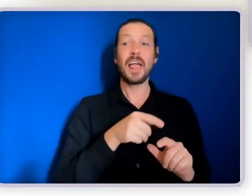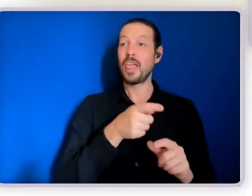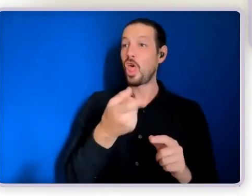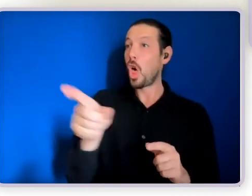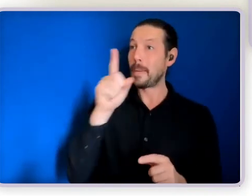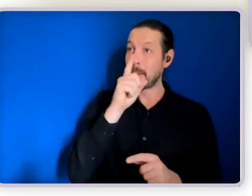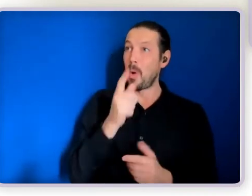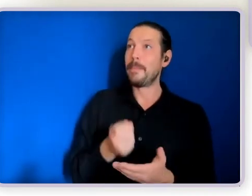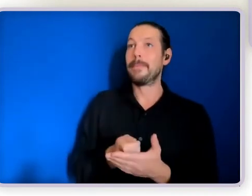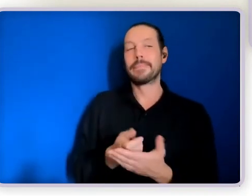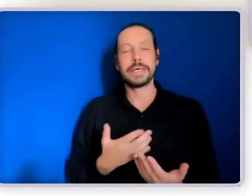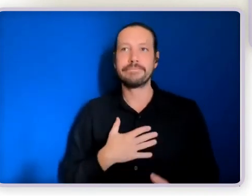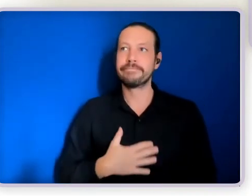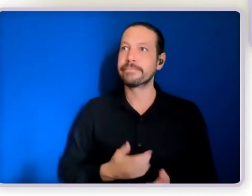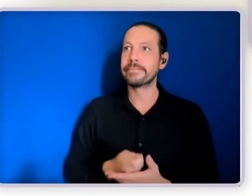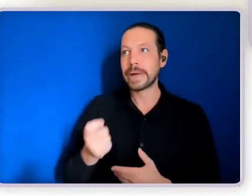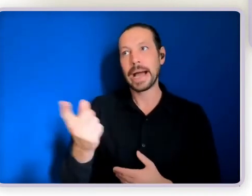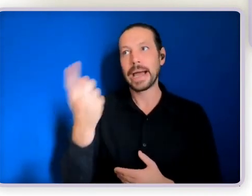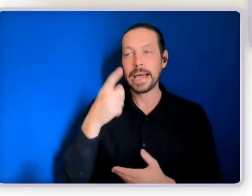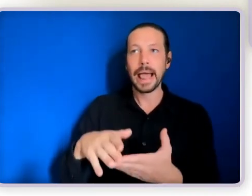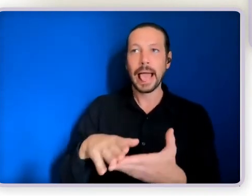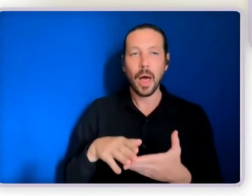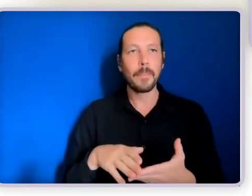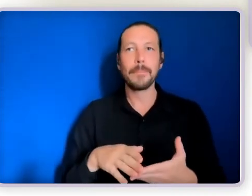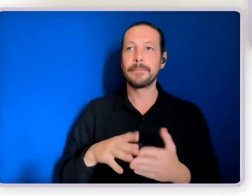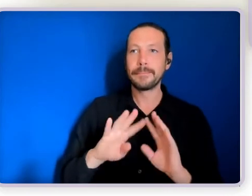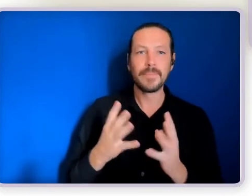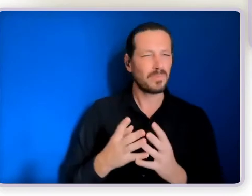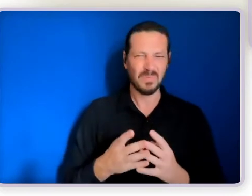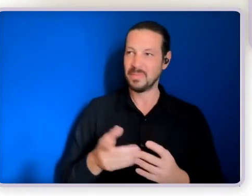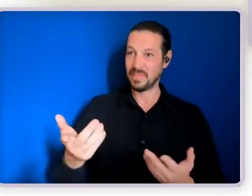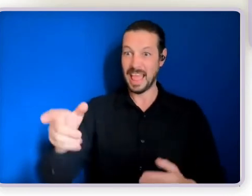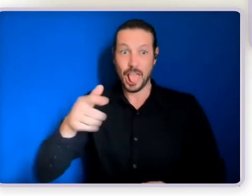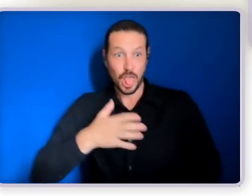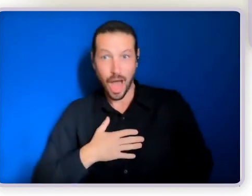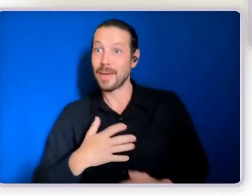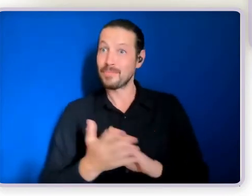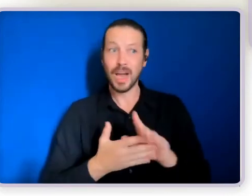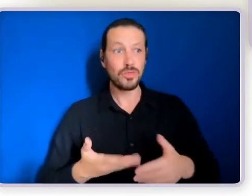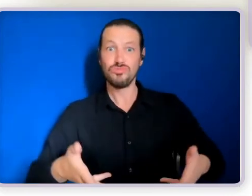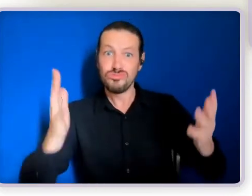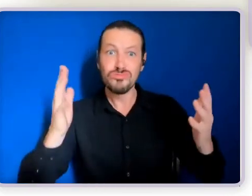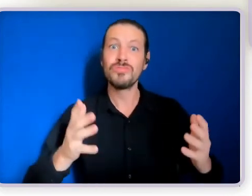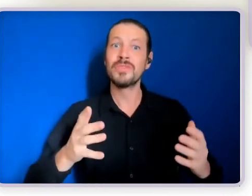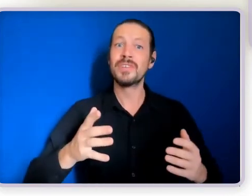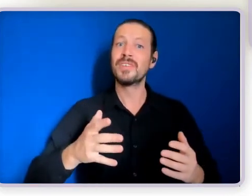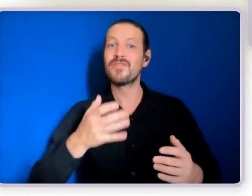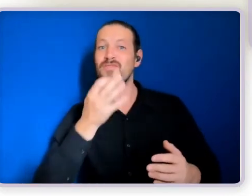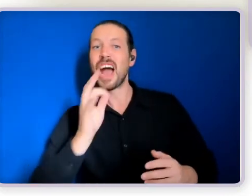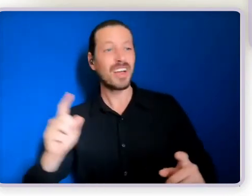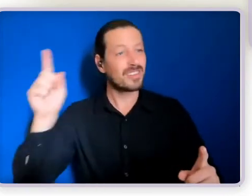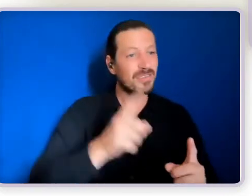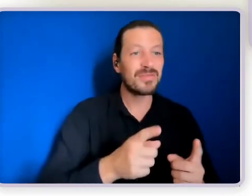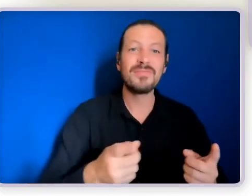make my decisions and they're the ones that are helping to uphold my vision for a good life and that's not dissimilar to anybody people that don't have a